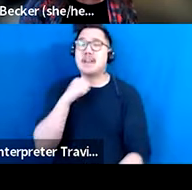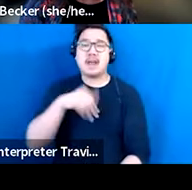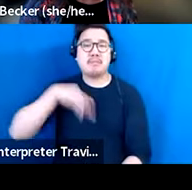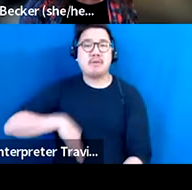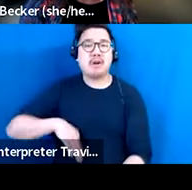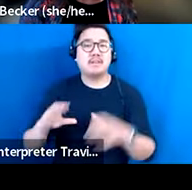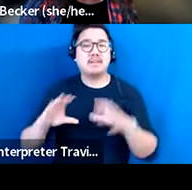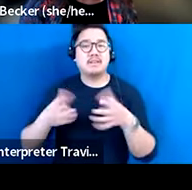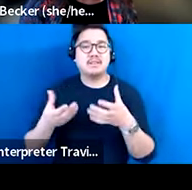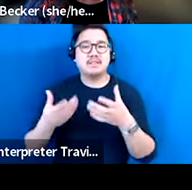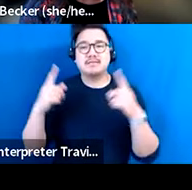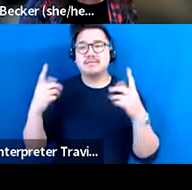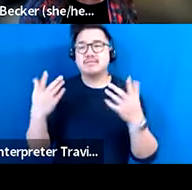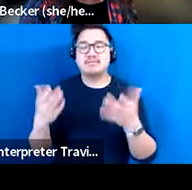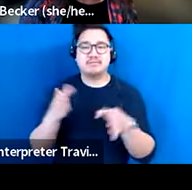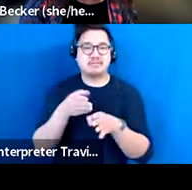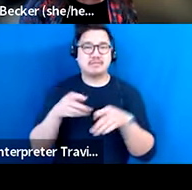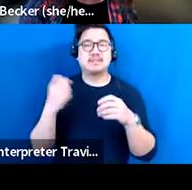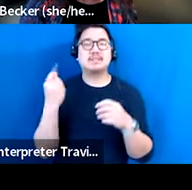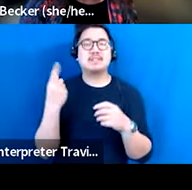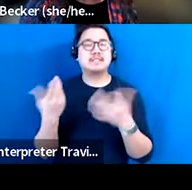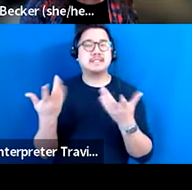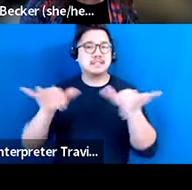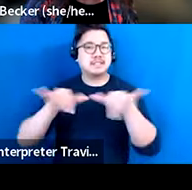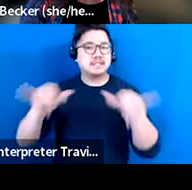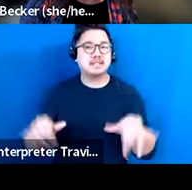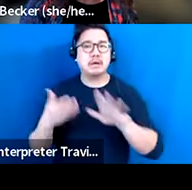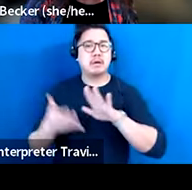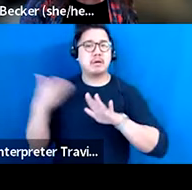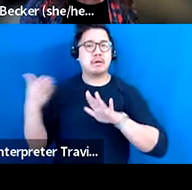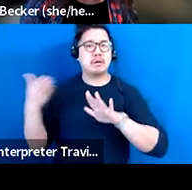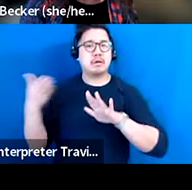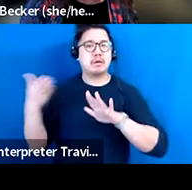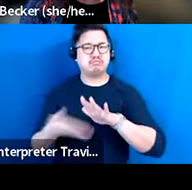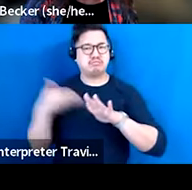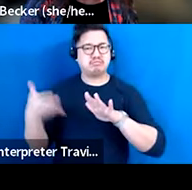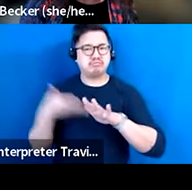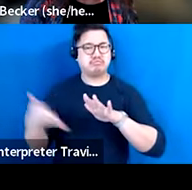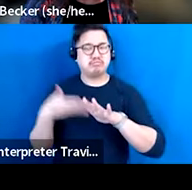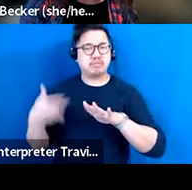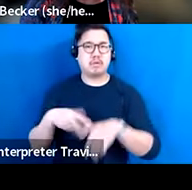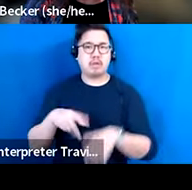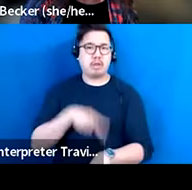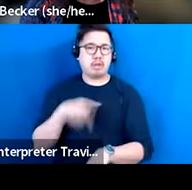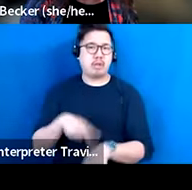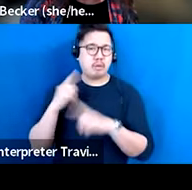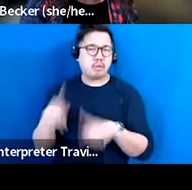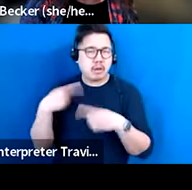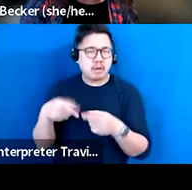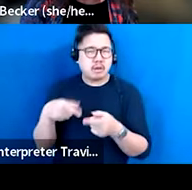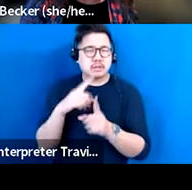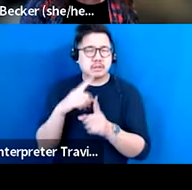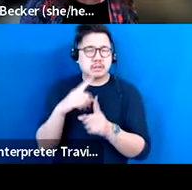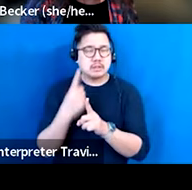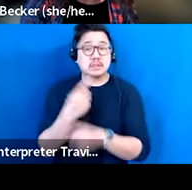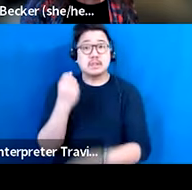arts and cultural sector, but it's a system that has operated in a very particular way for a very long time. It has not worked the same